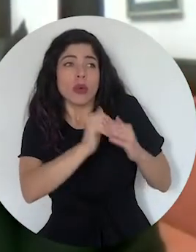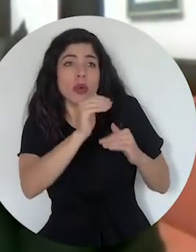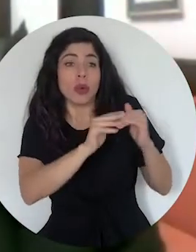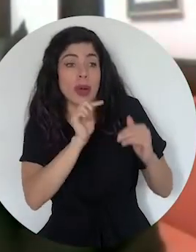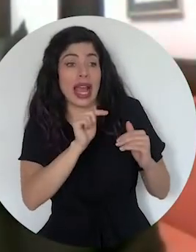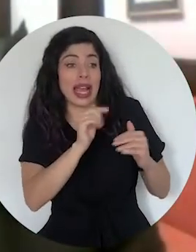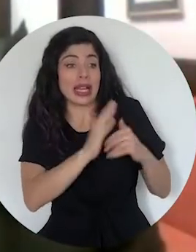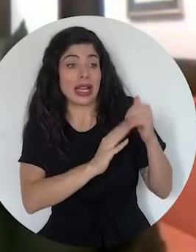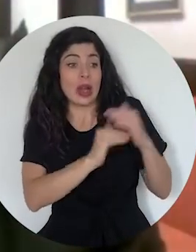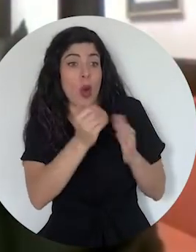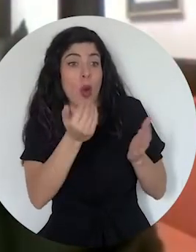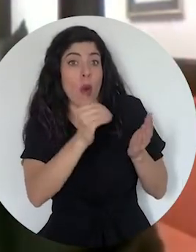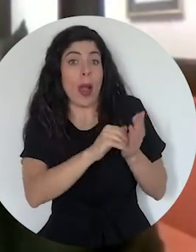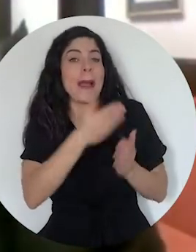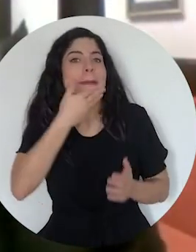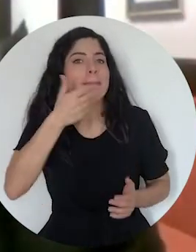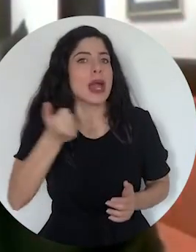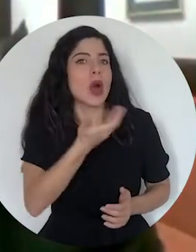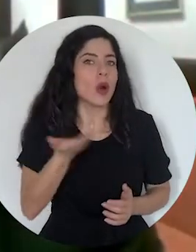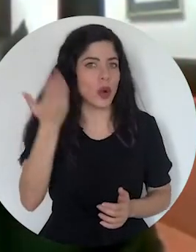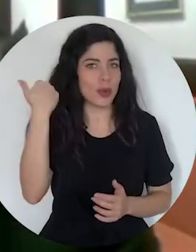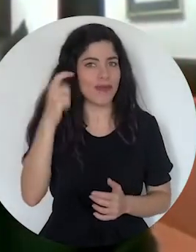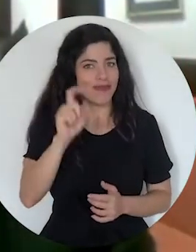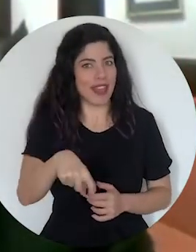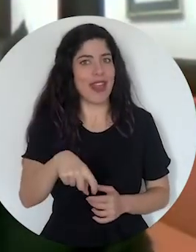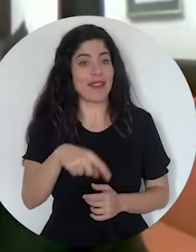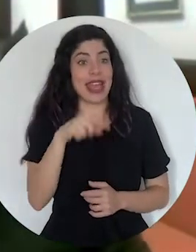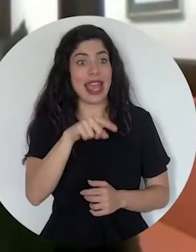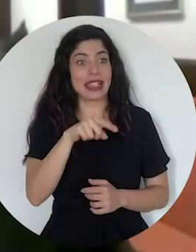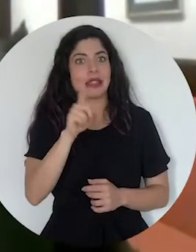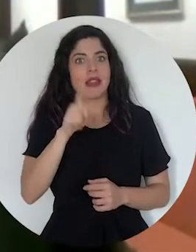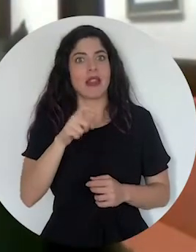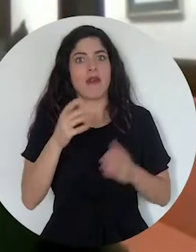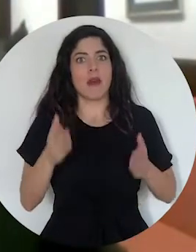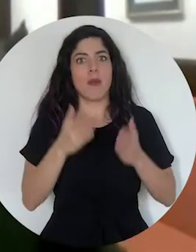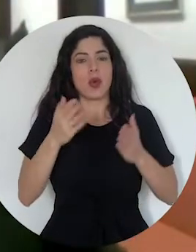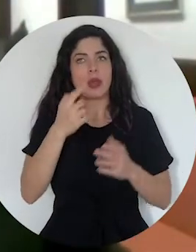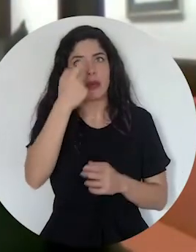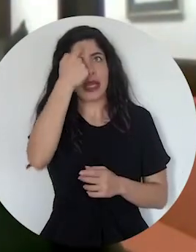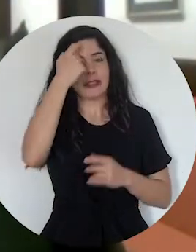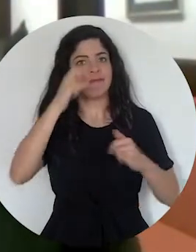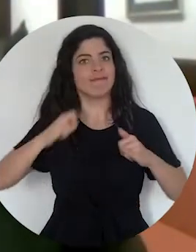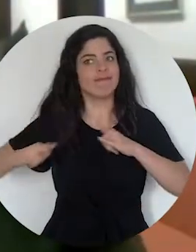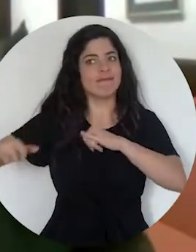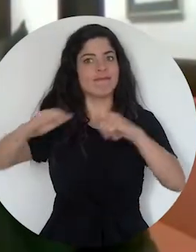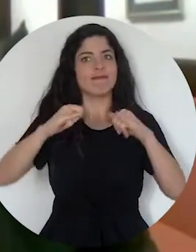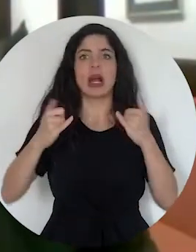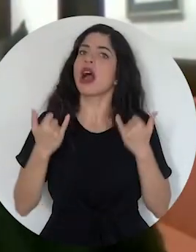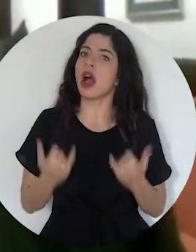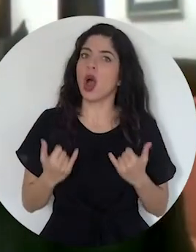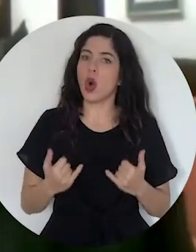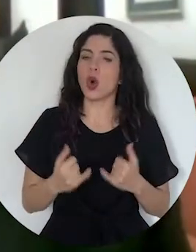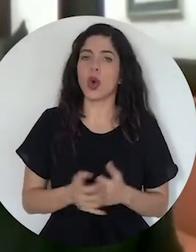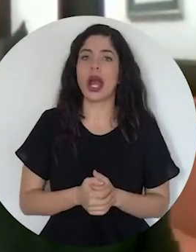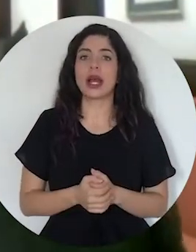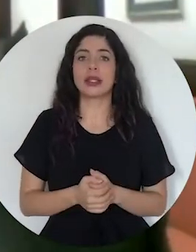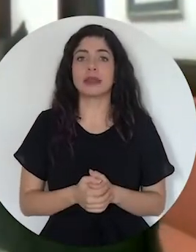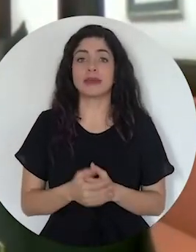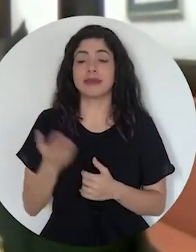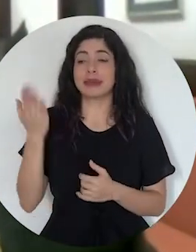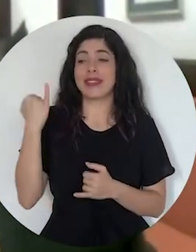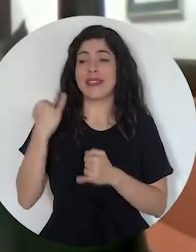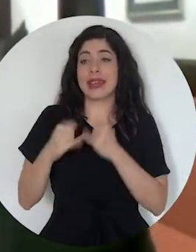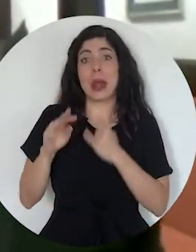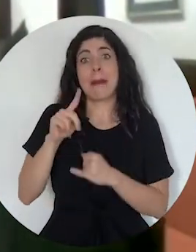but we need to build back better. And that should be our common motto now. Ever